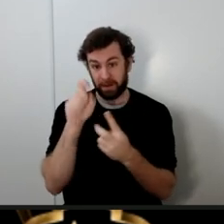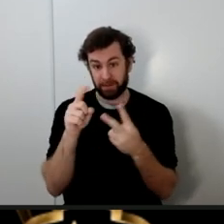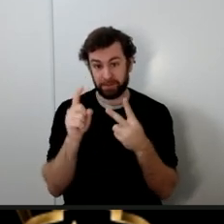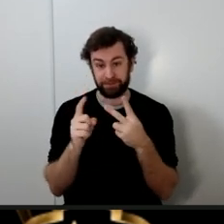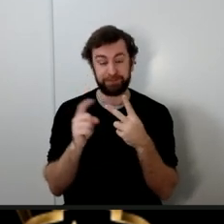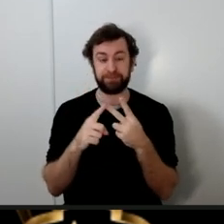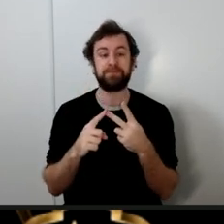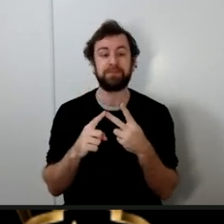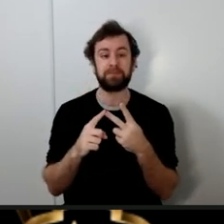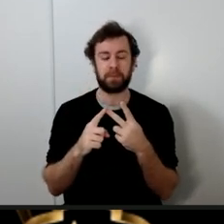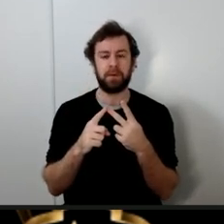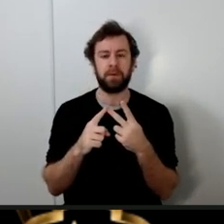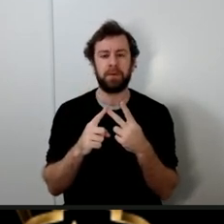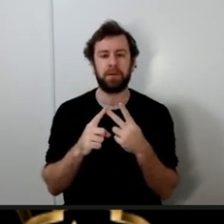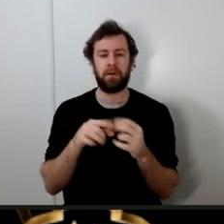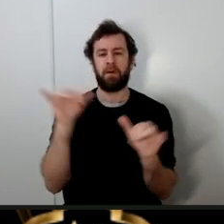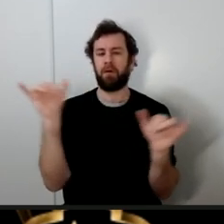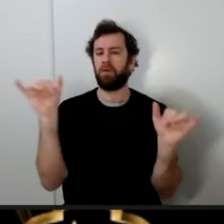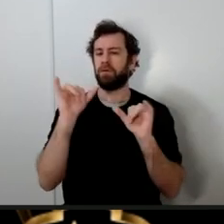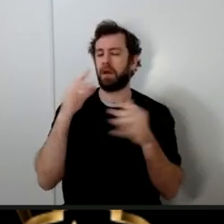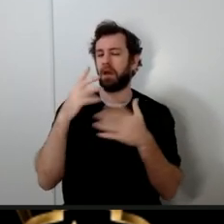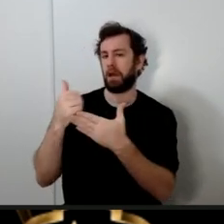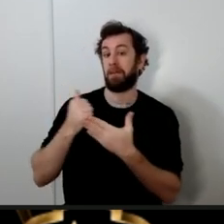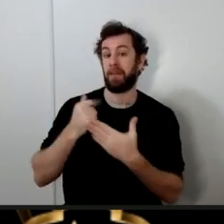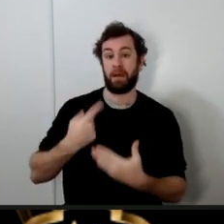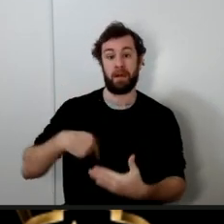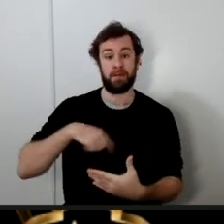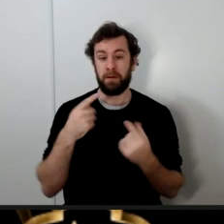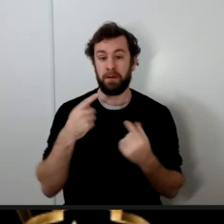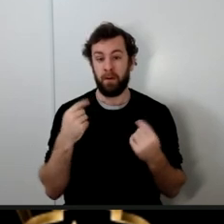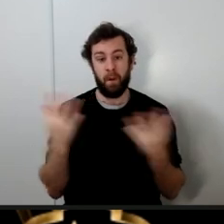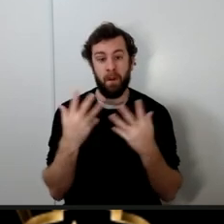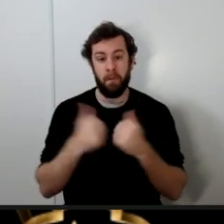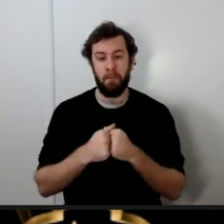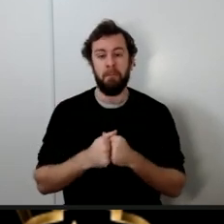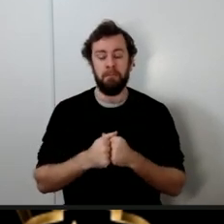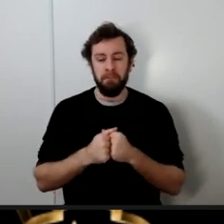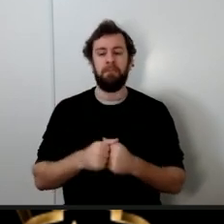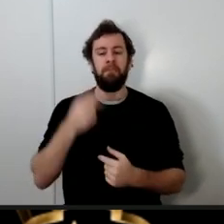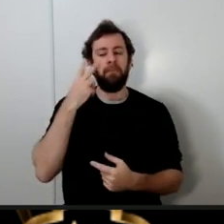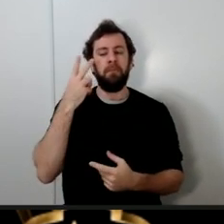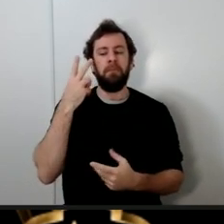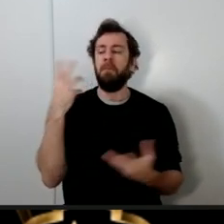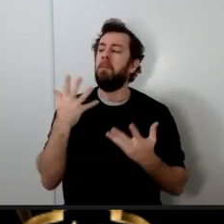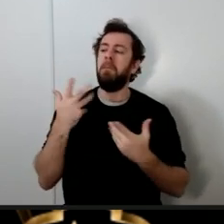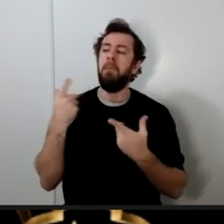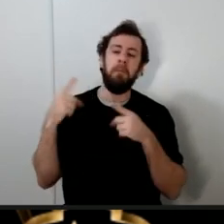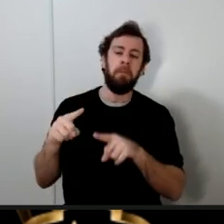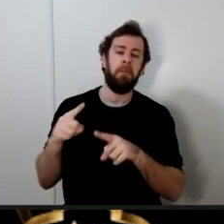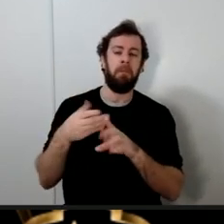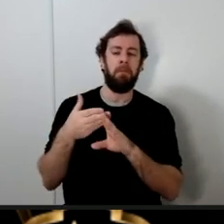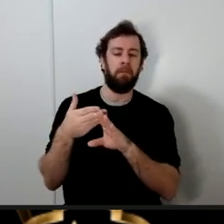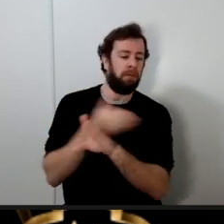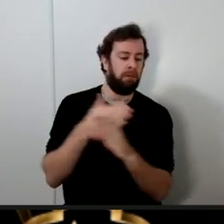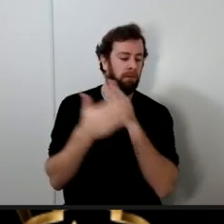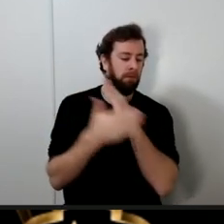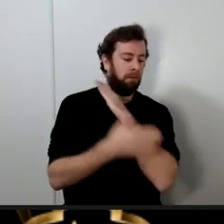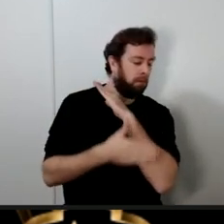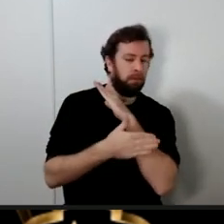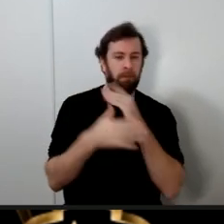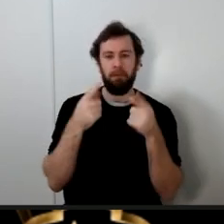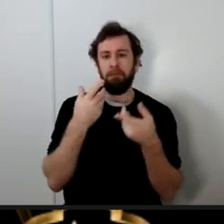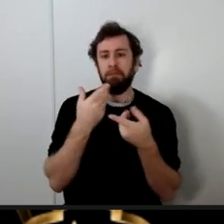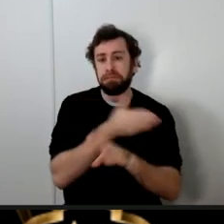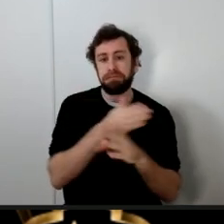it's also helpful to go back and see what happened in previous Ummahs in previous nations because the